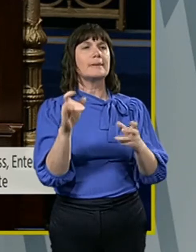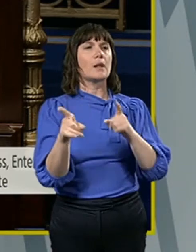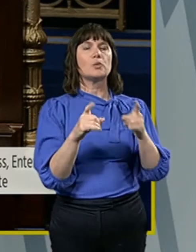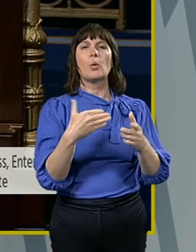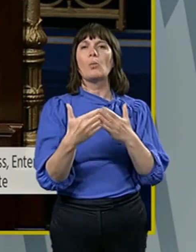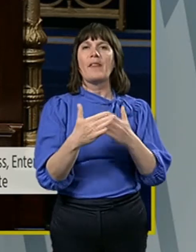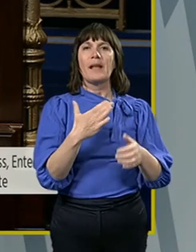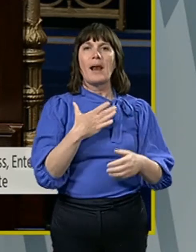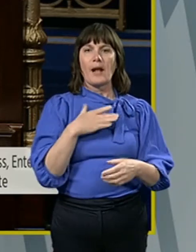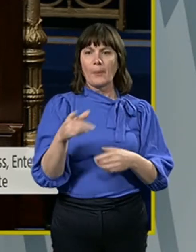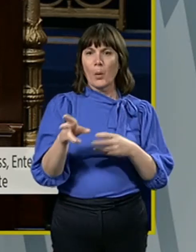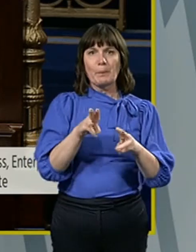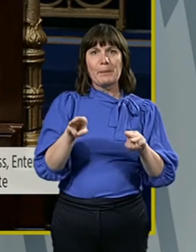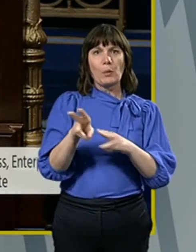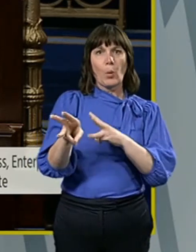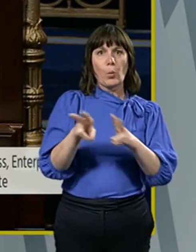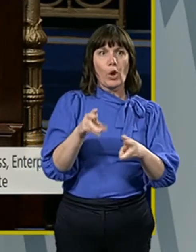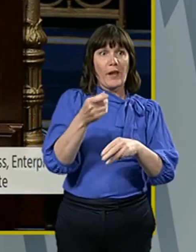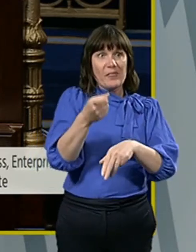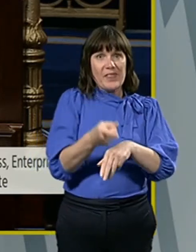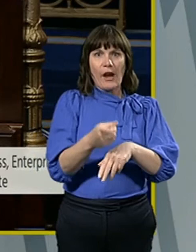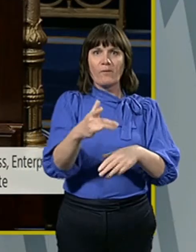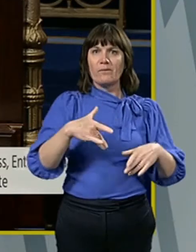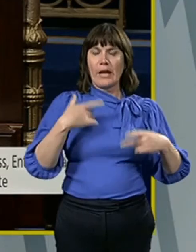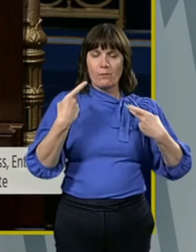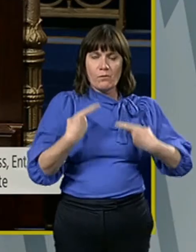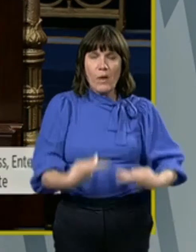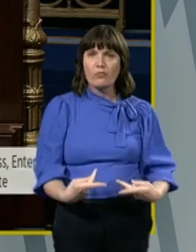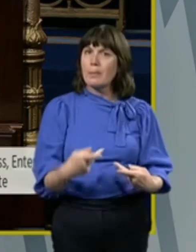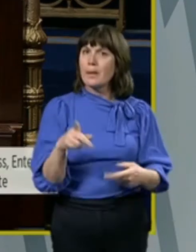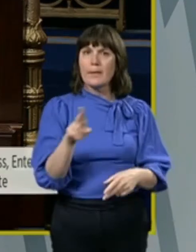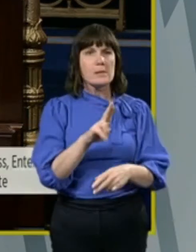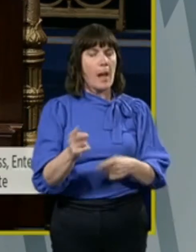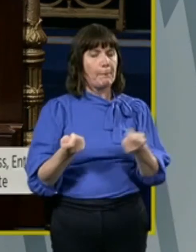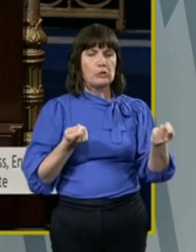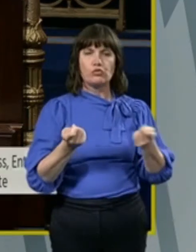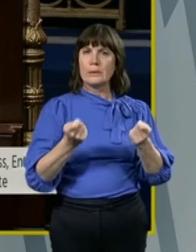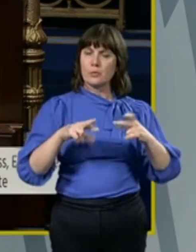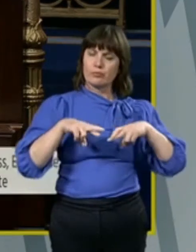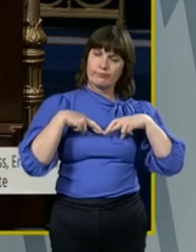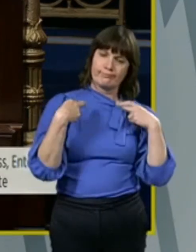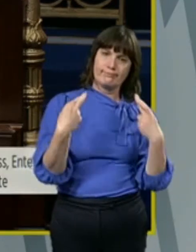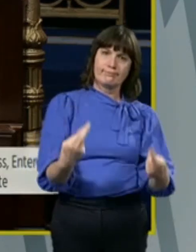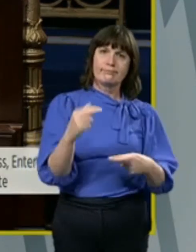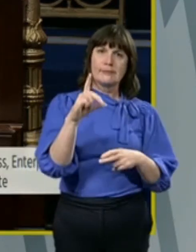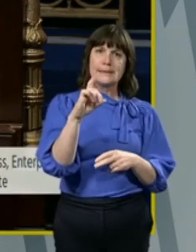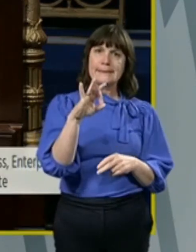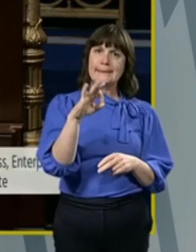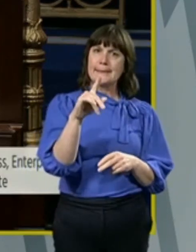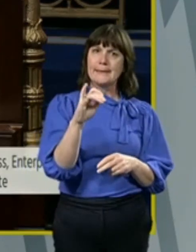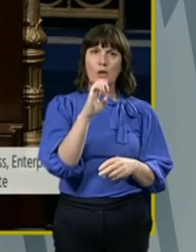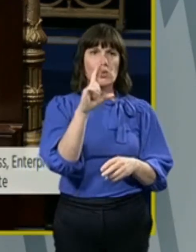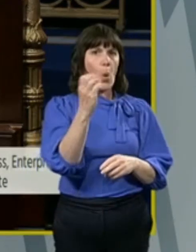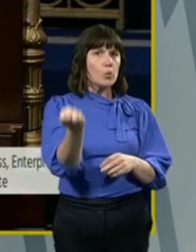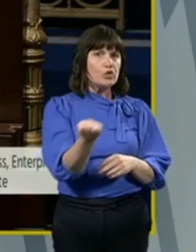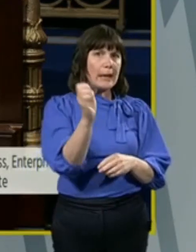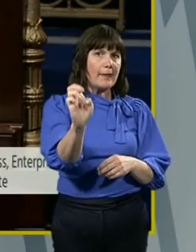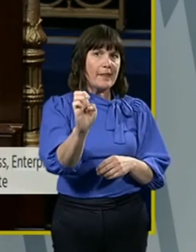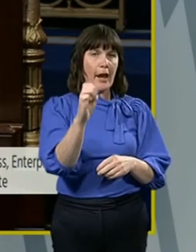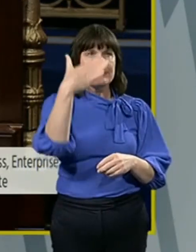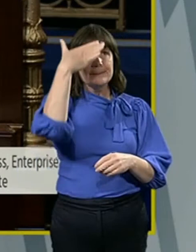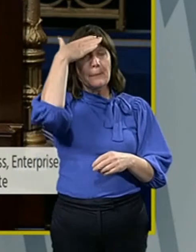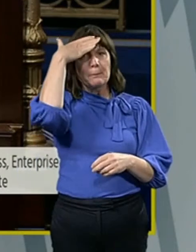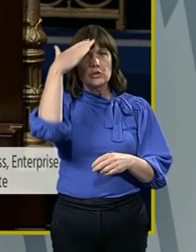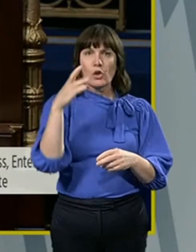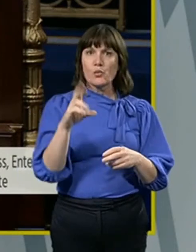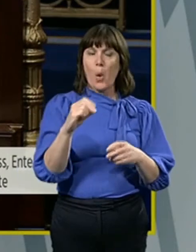feel intimidated, are vulnerable and they are not being treated with dignity and respect. There is no checking of temperature, no